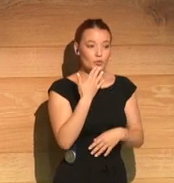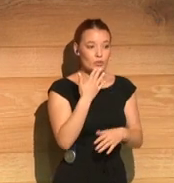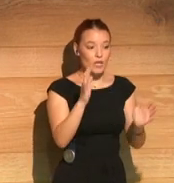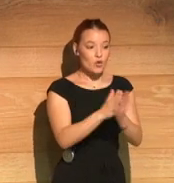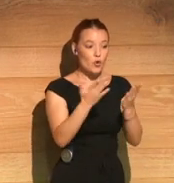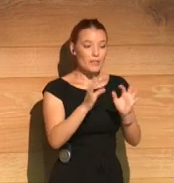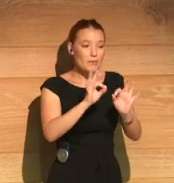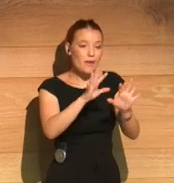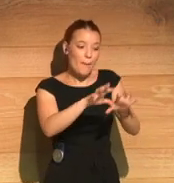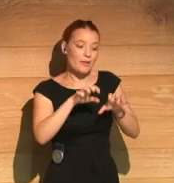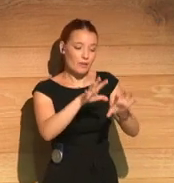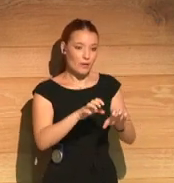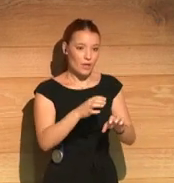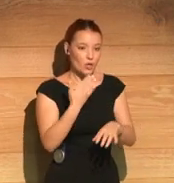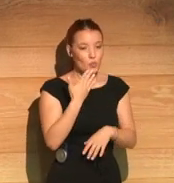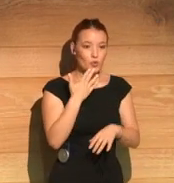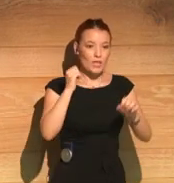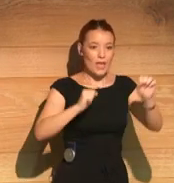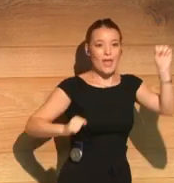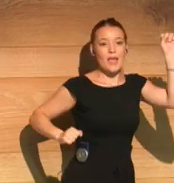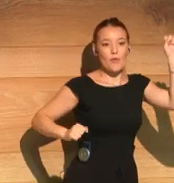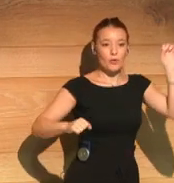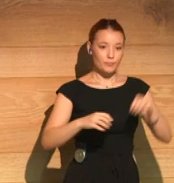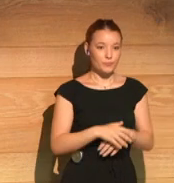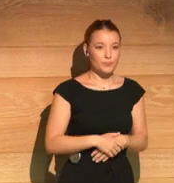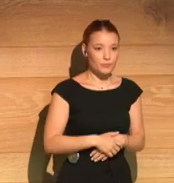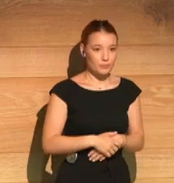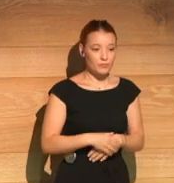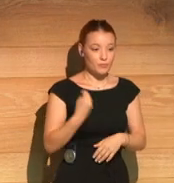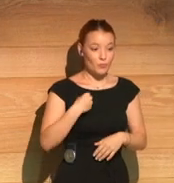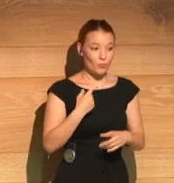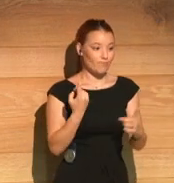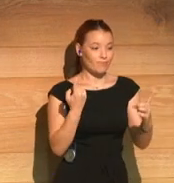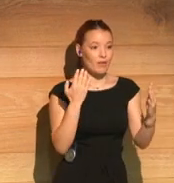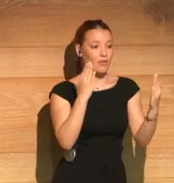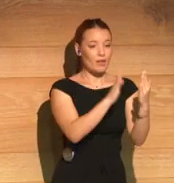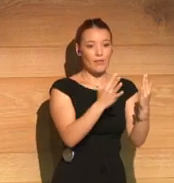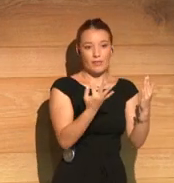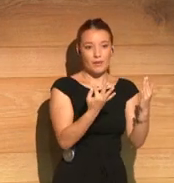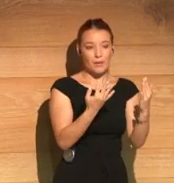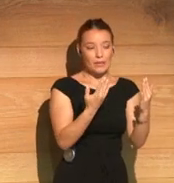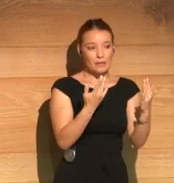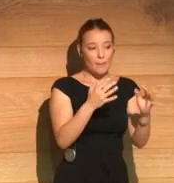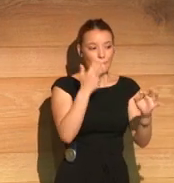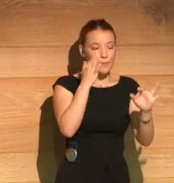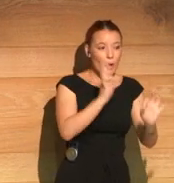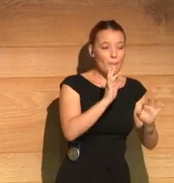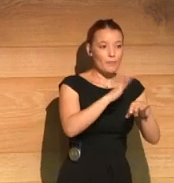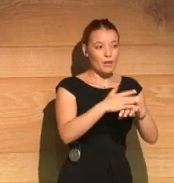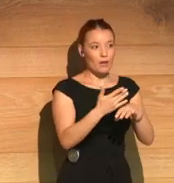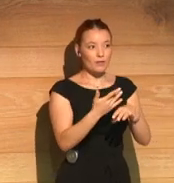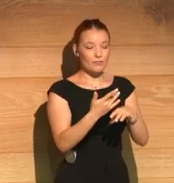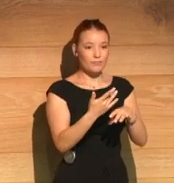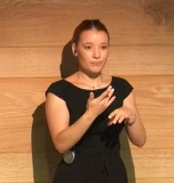Now, it's about a learning, it's also about a classical hero set up, a hero who has to face up to